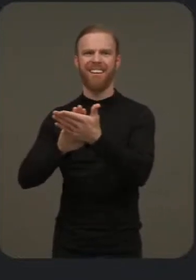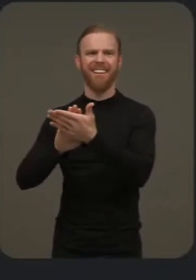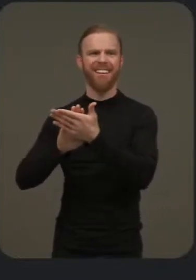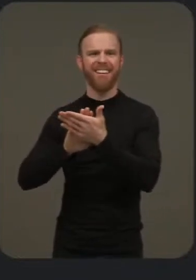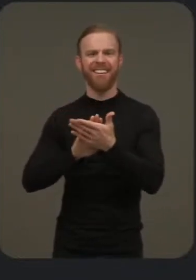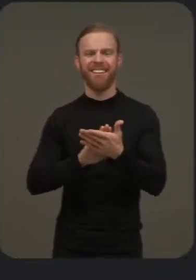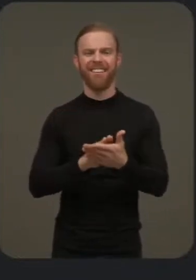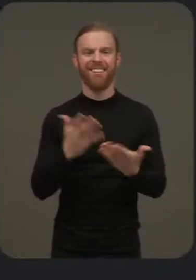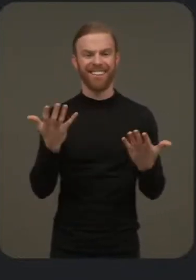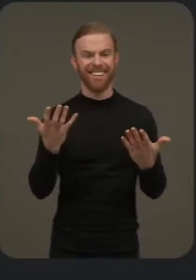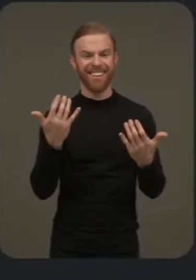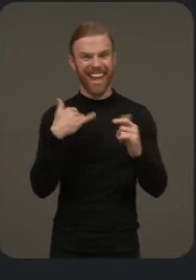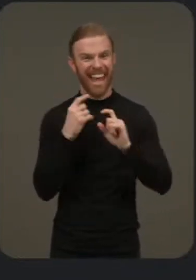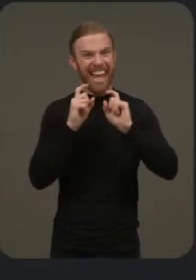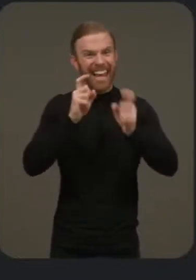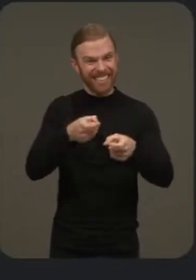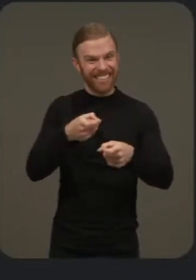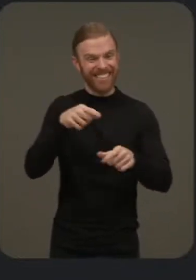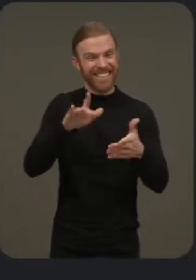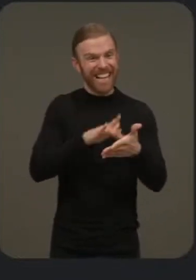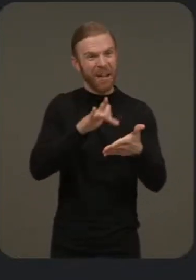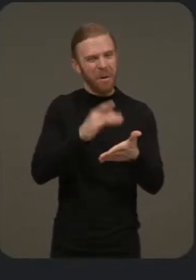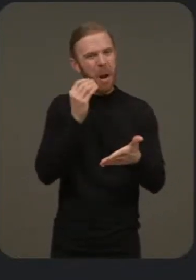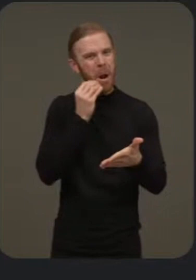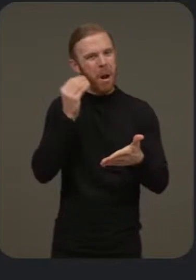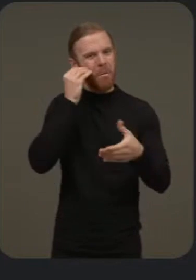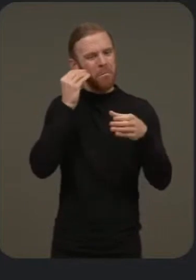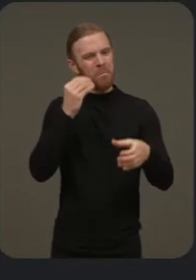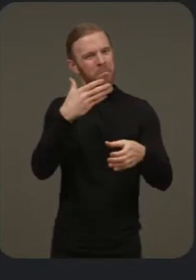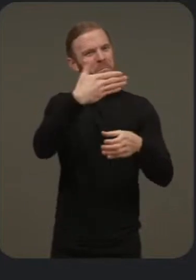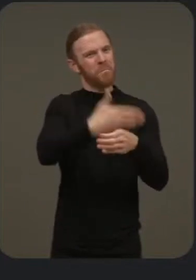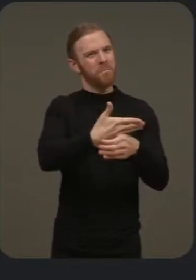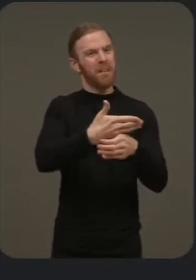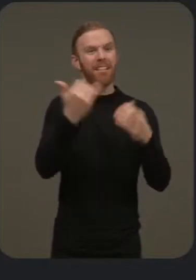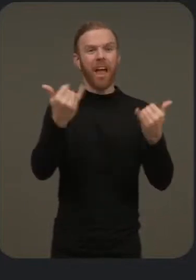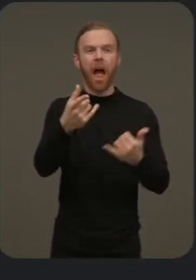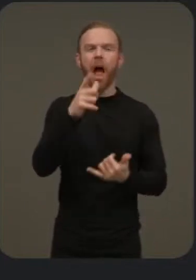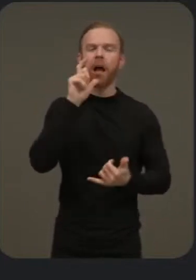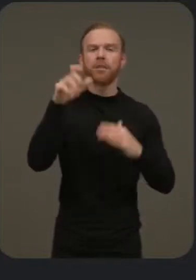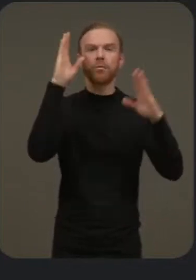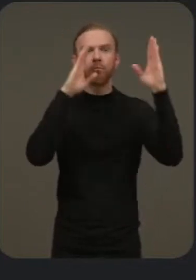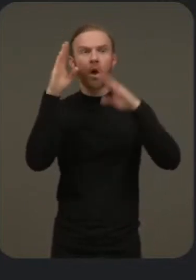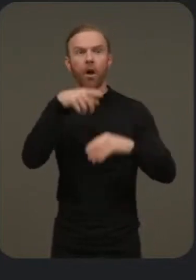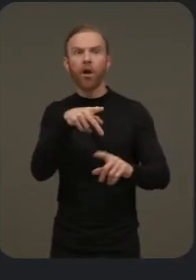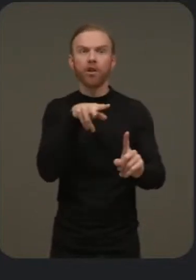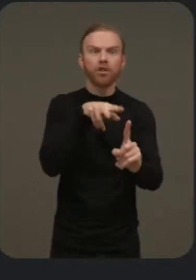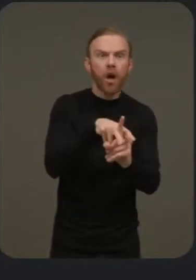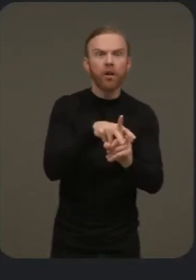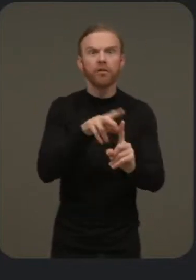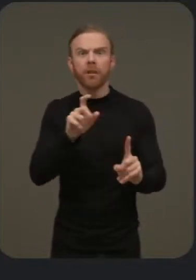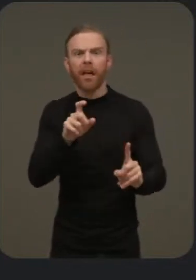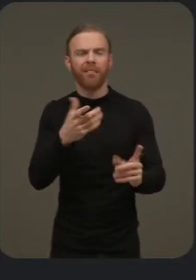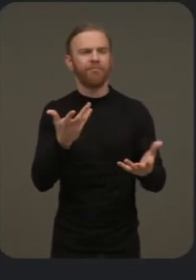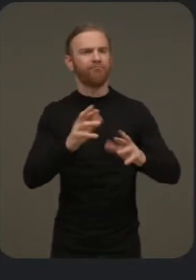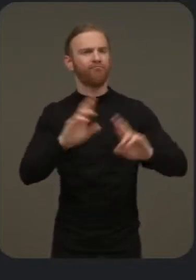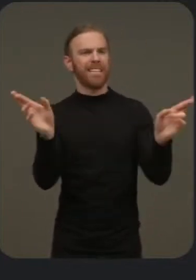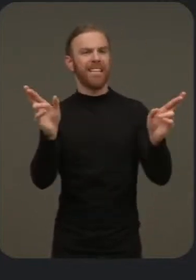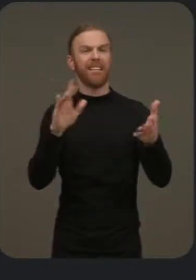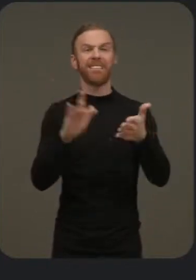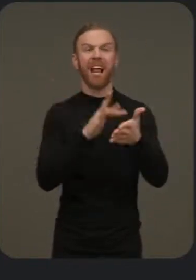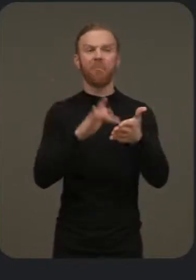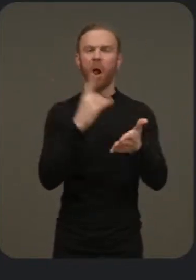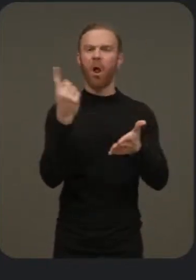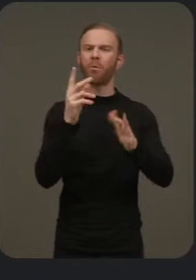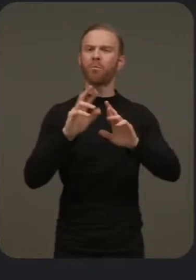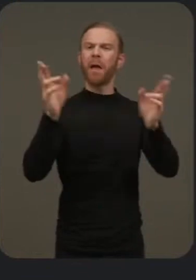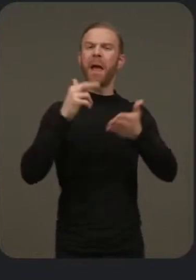It gives the tablet a home. And now you never have to worry about it being charged. Pixel Tablet is always ready to